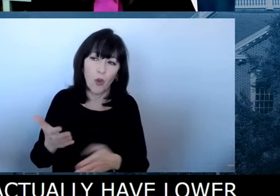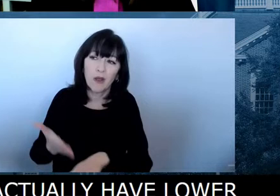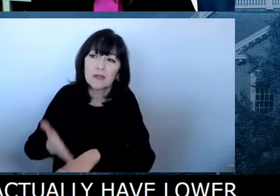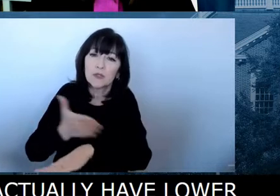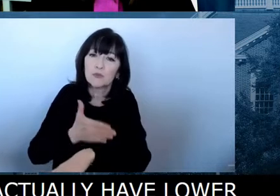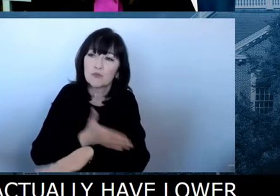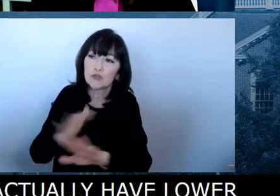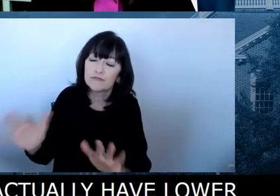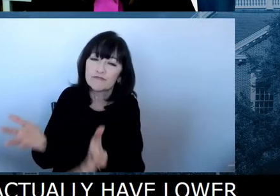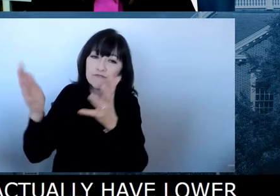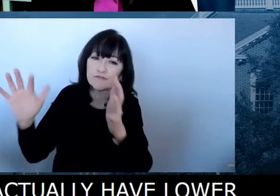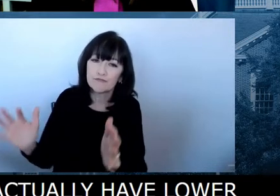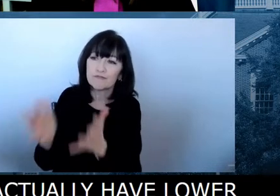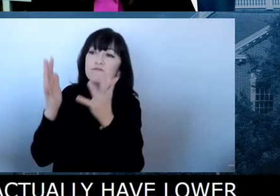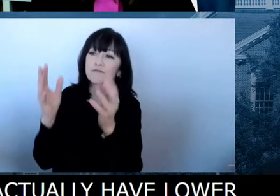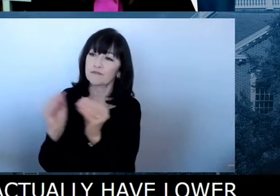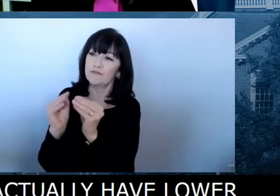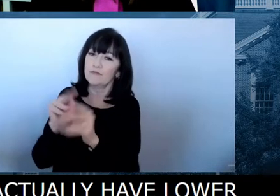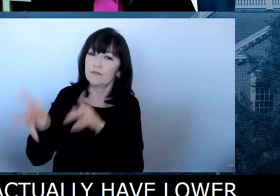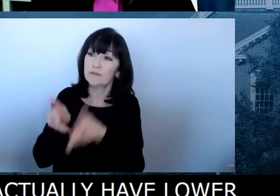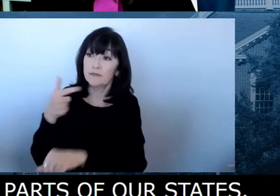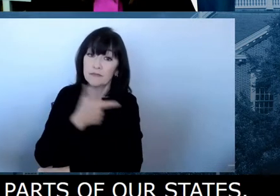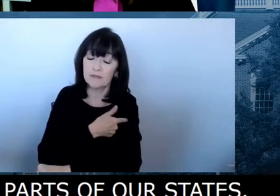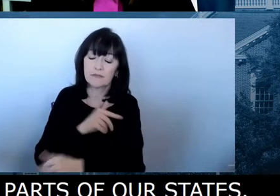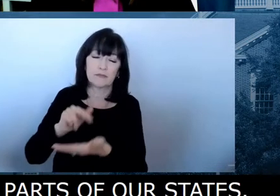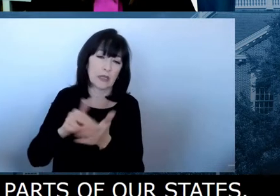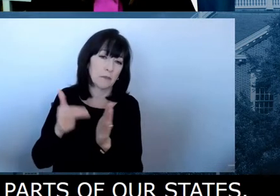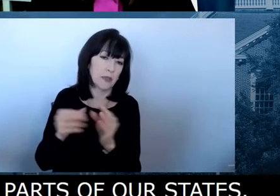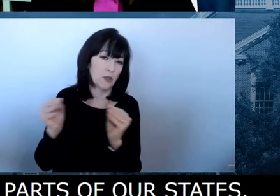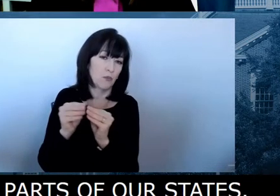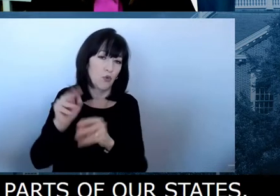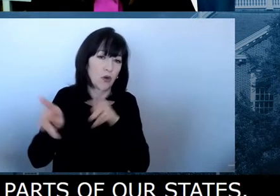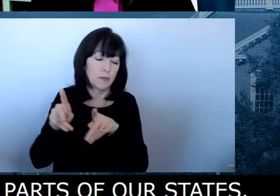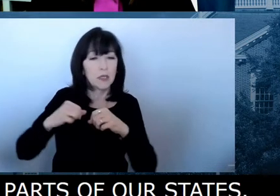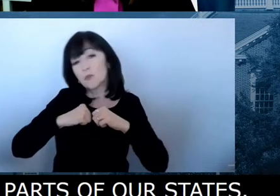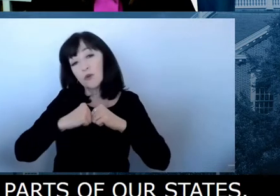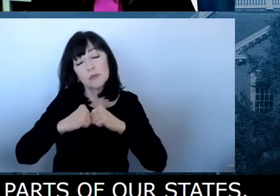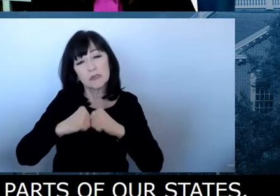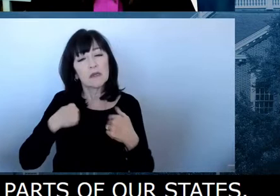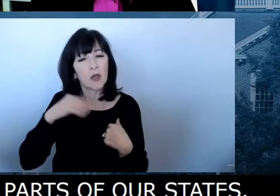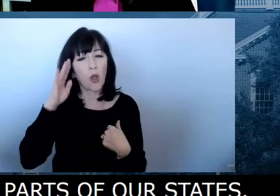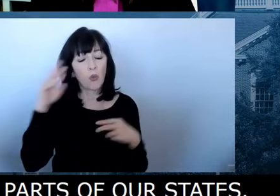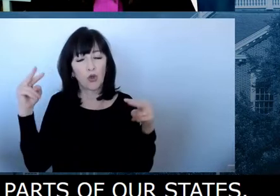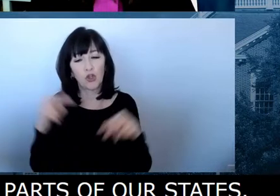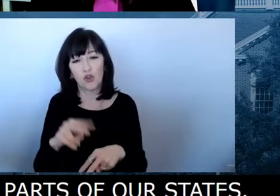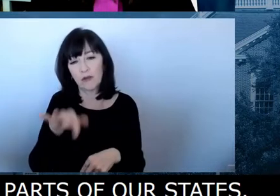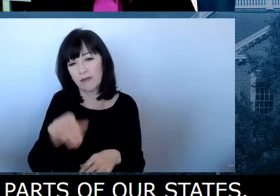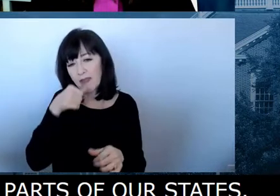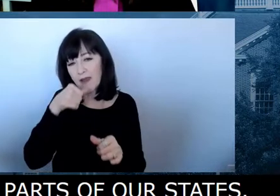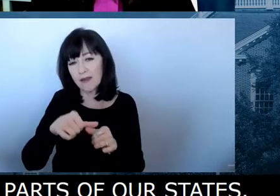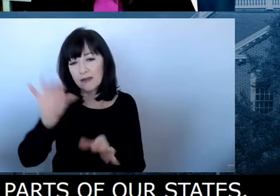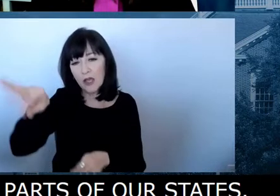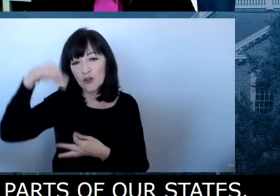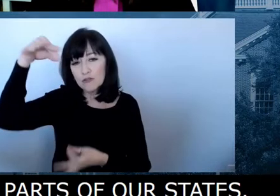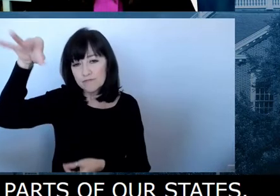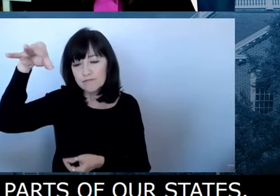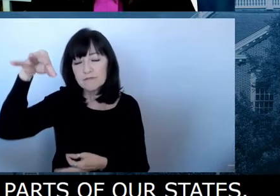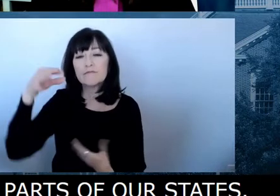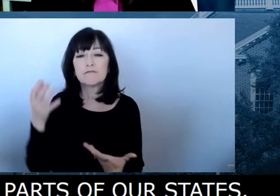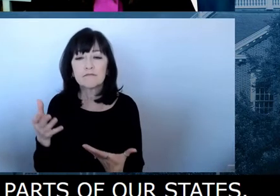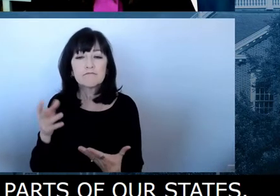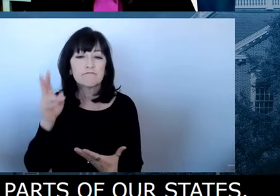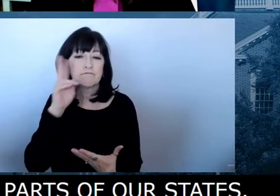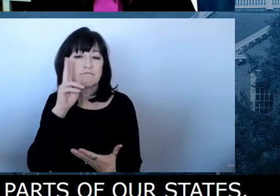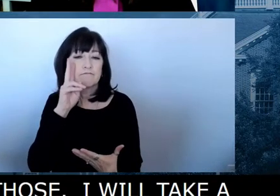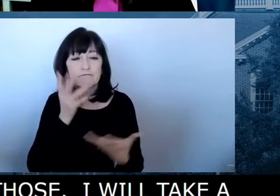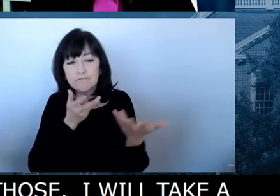I'll take a look at the letter and, and we'll continue to work, uh, with members of, uh, of the, uh, party on the other side to, to do the